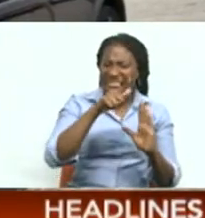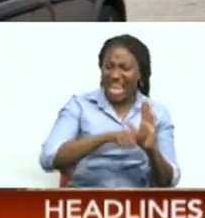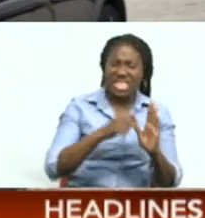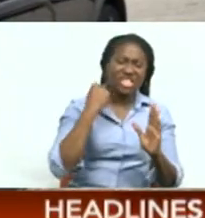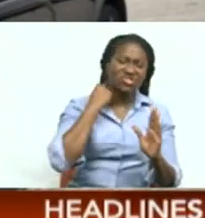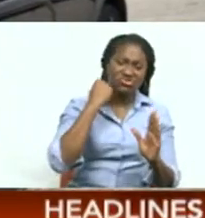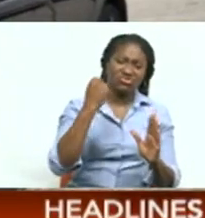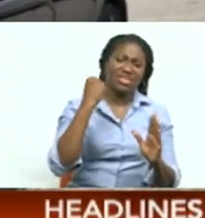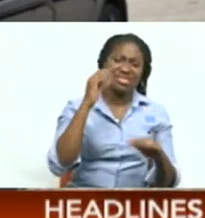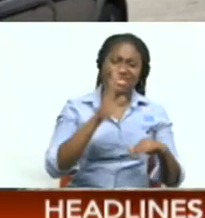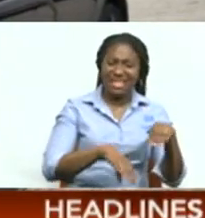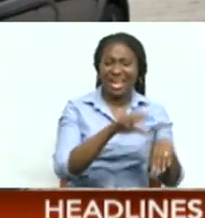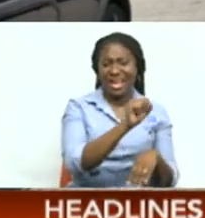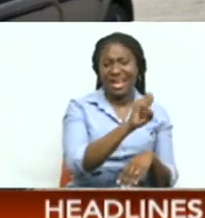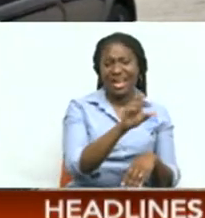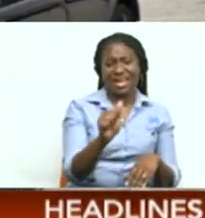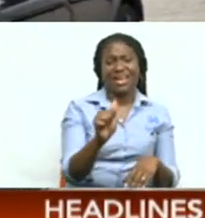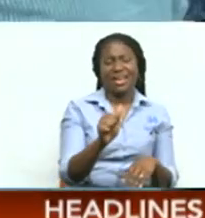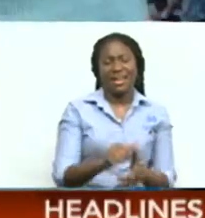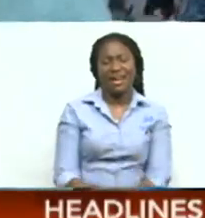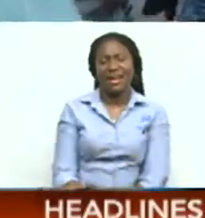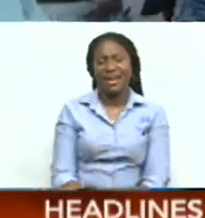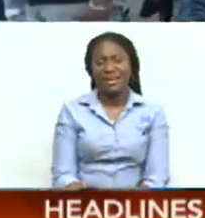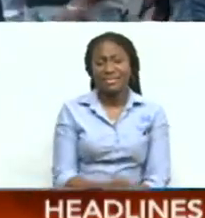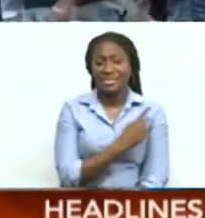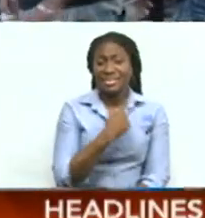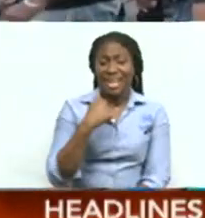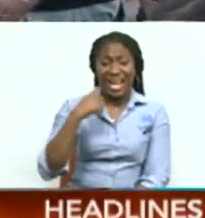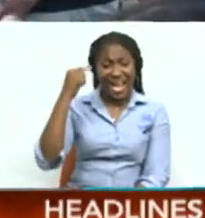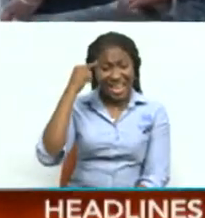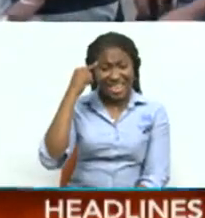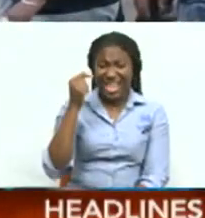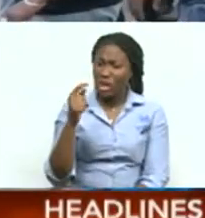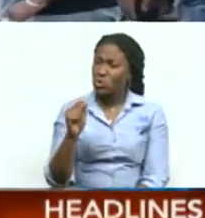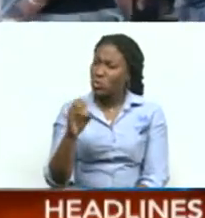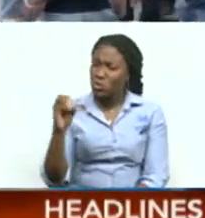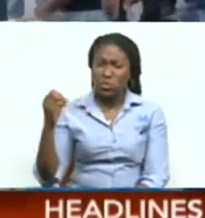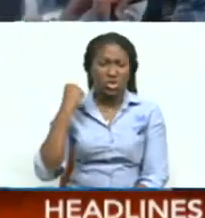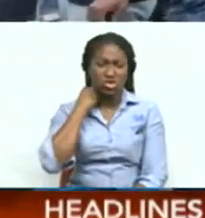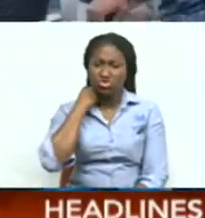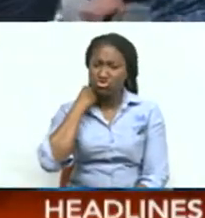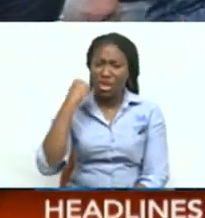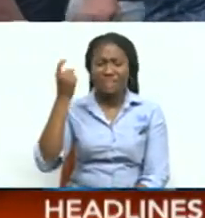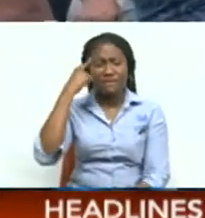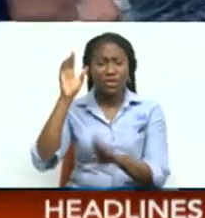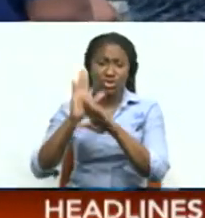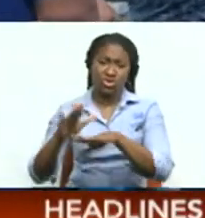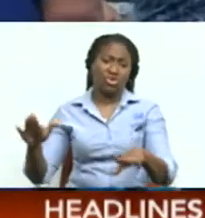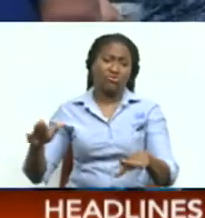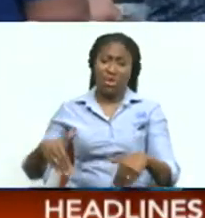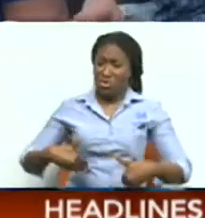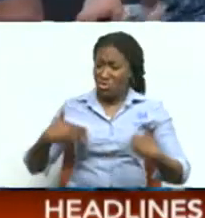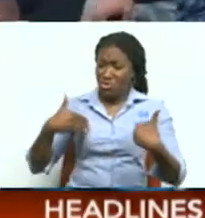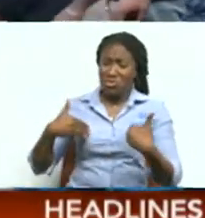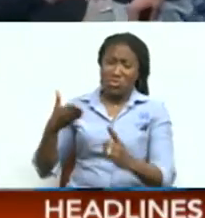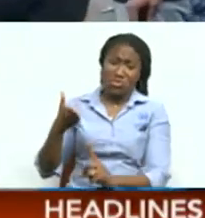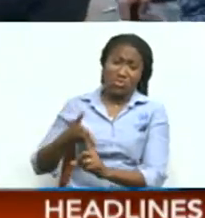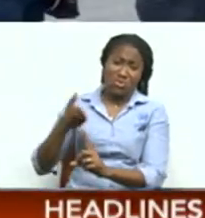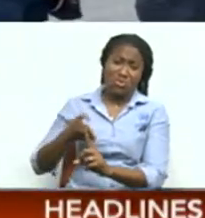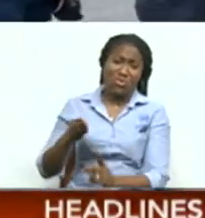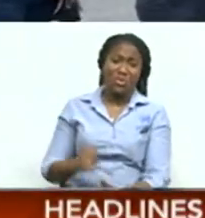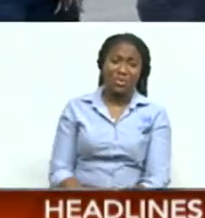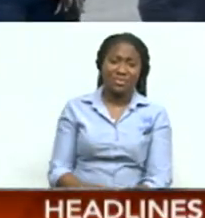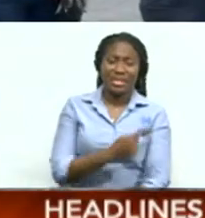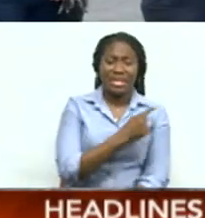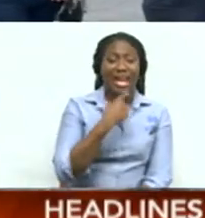system for them. It's a bit too stressful for children at that age, that tender age.